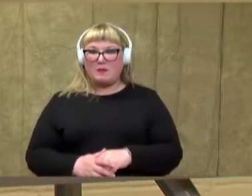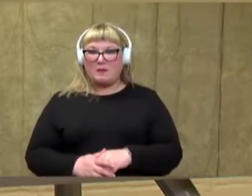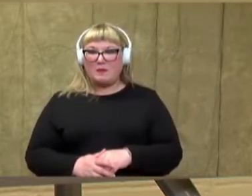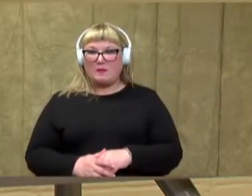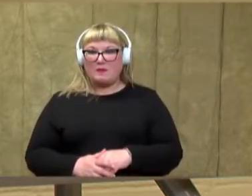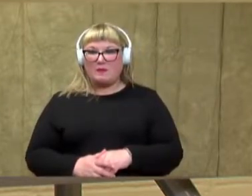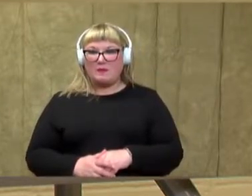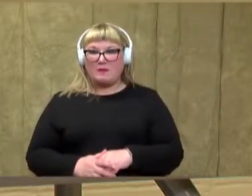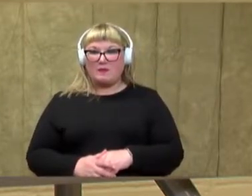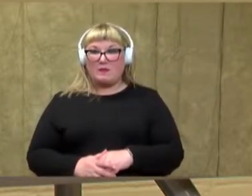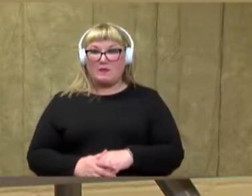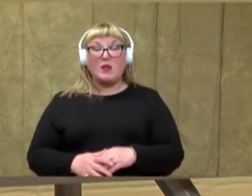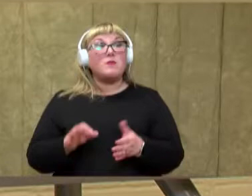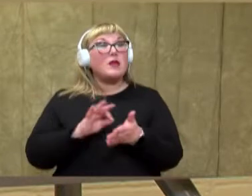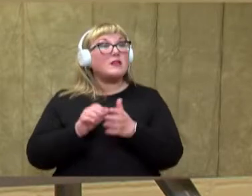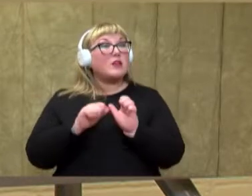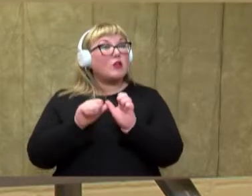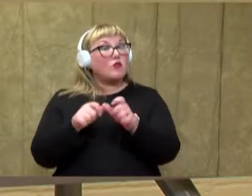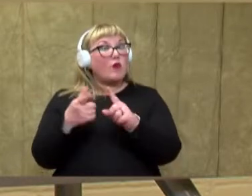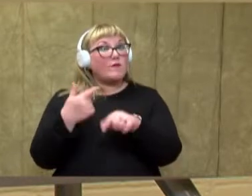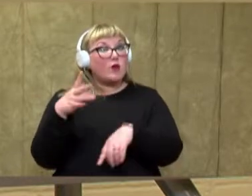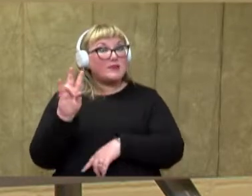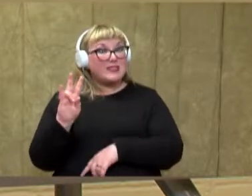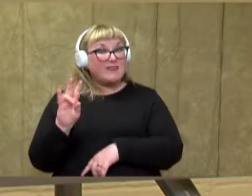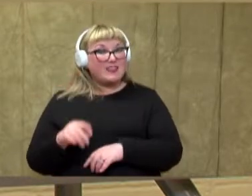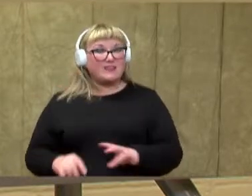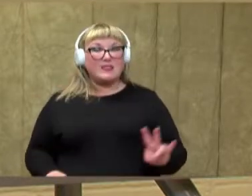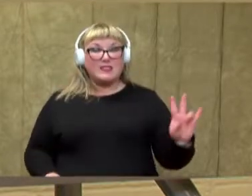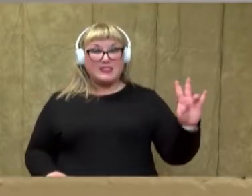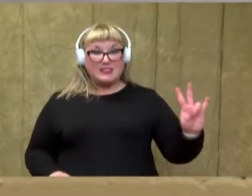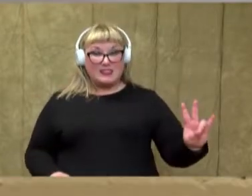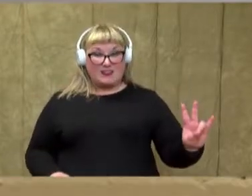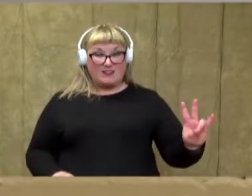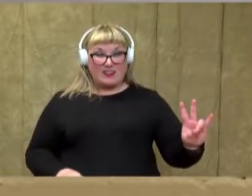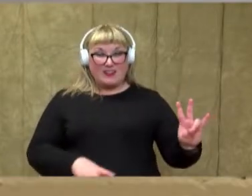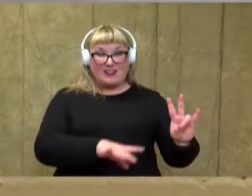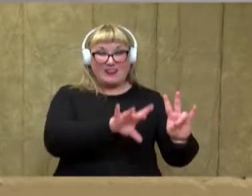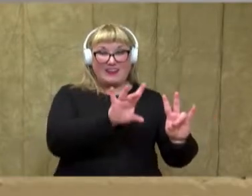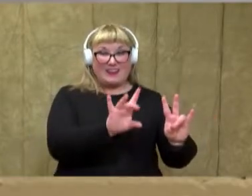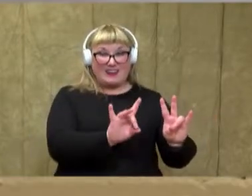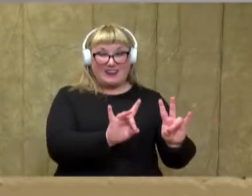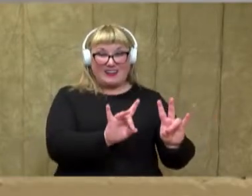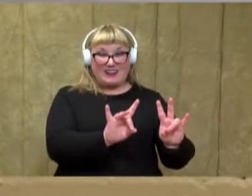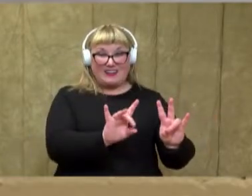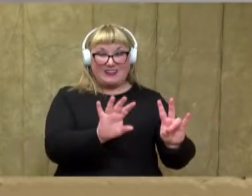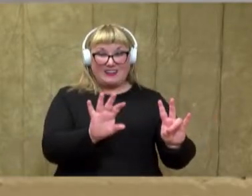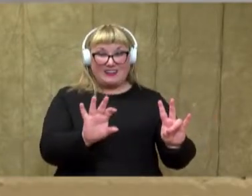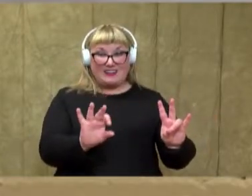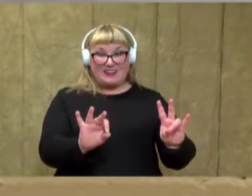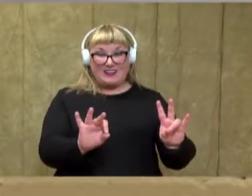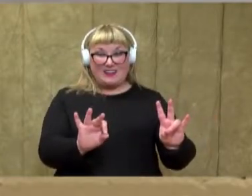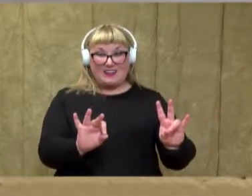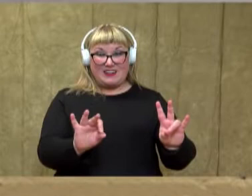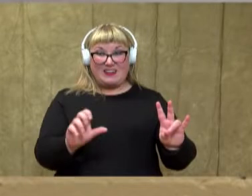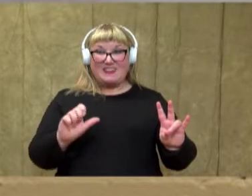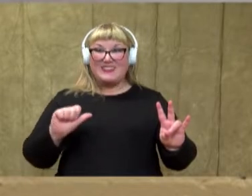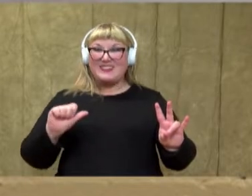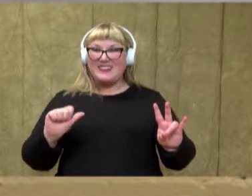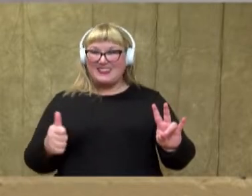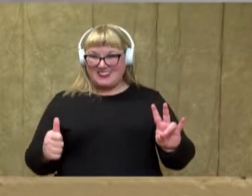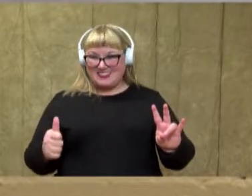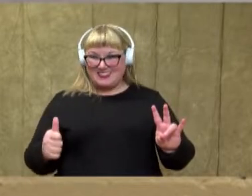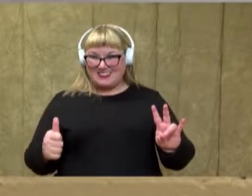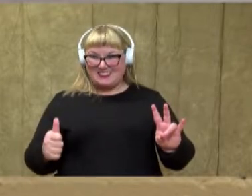Let's count on from seven. Are you ready? Seven, eight, nine,